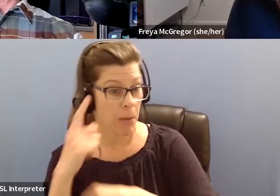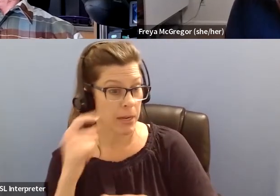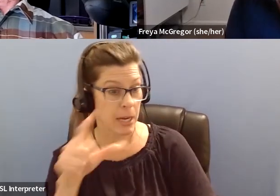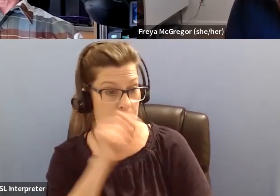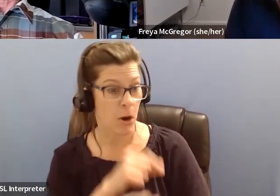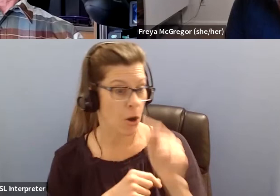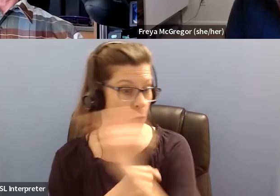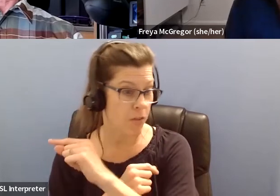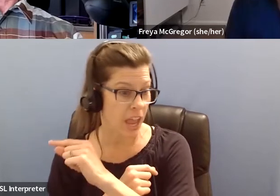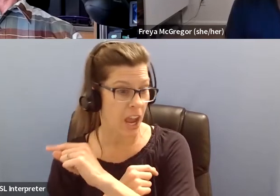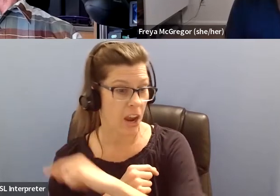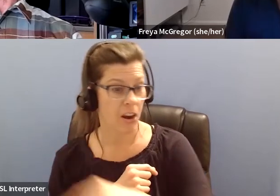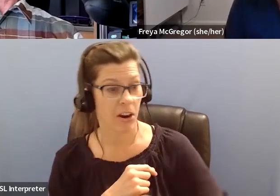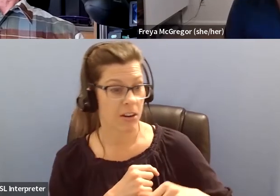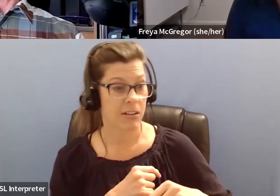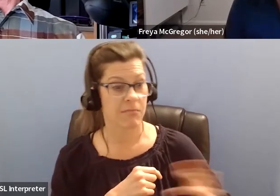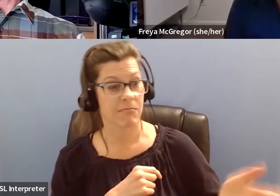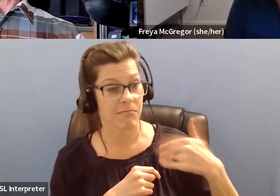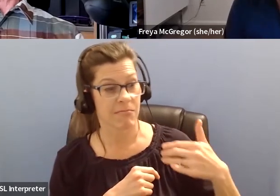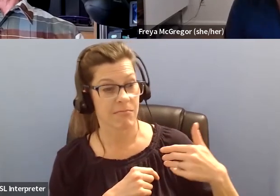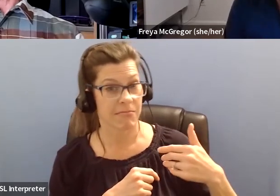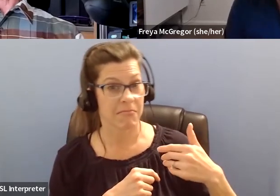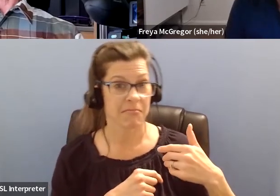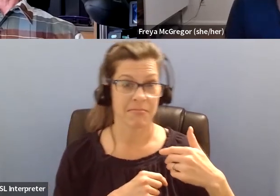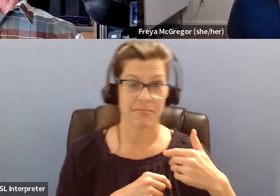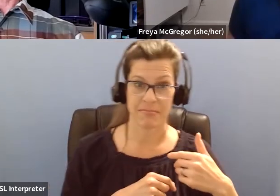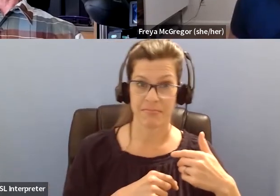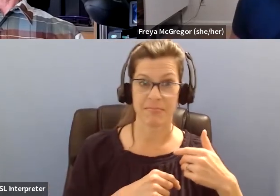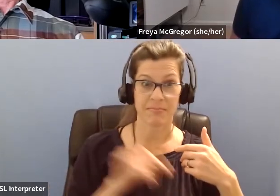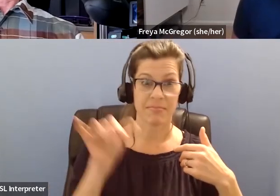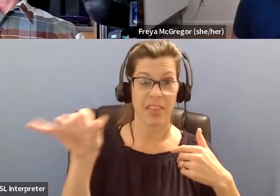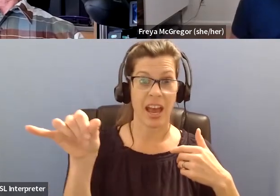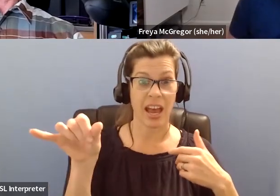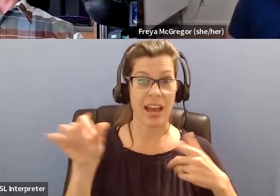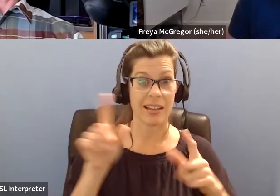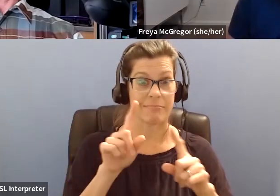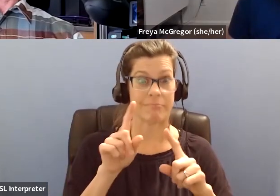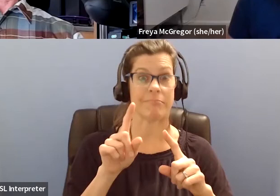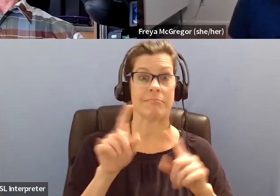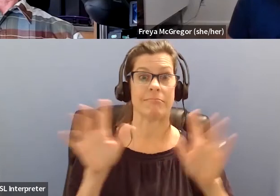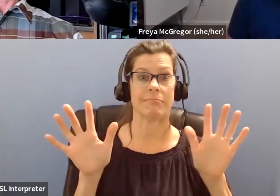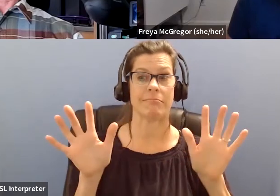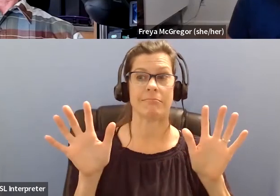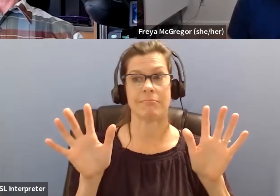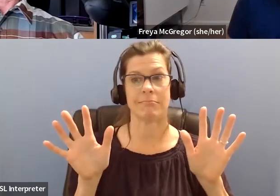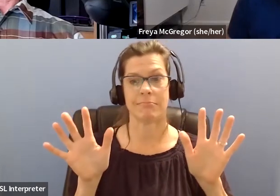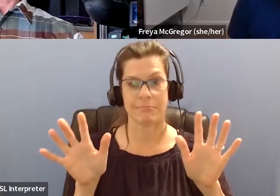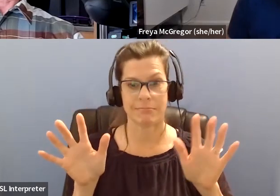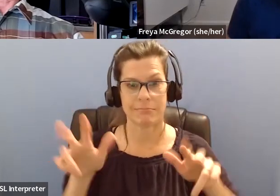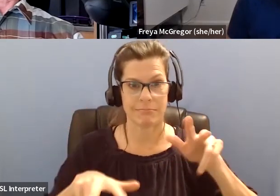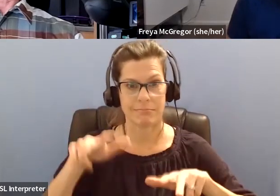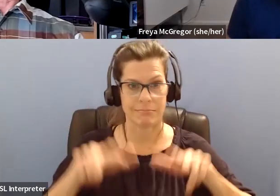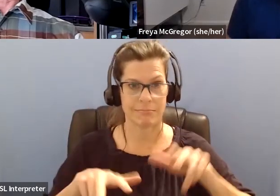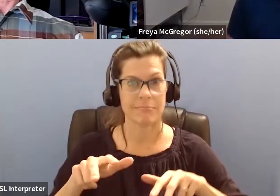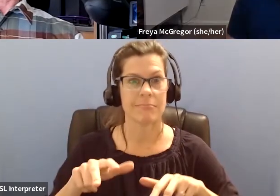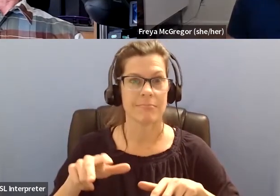over there. You know, that's, uh, this can be a new aspect because I really think, um, you know, with bird